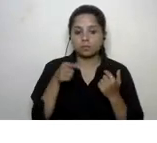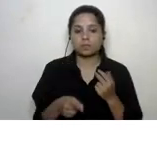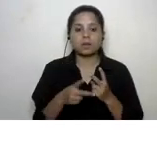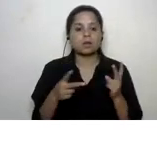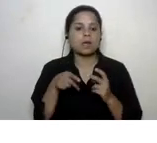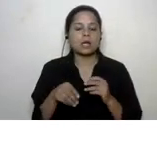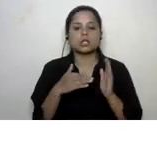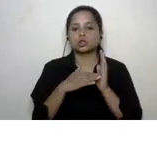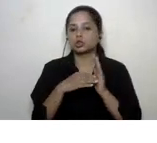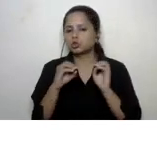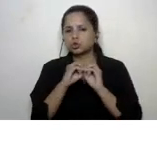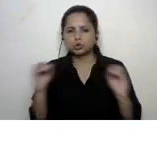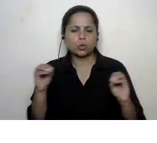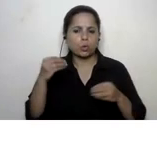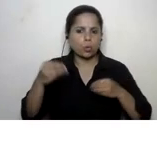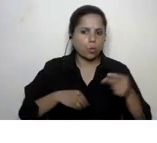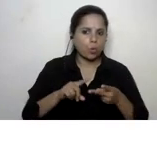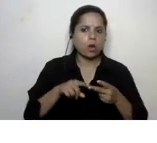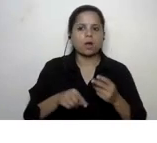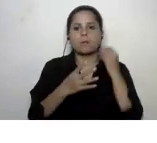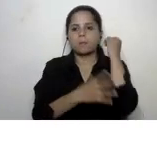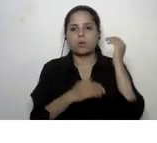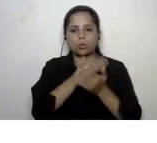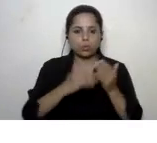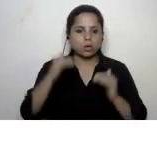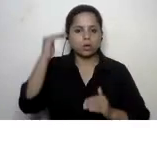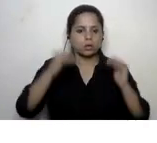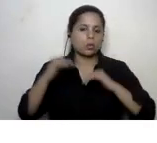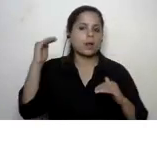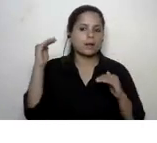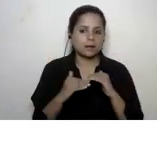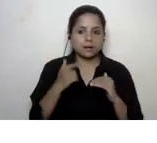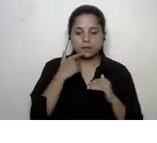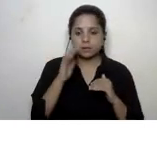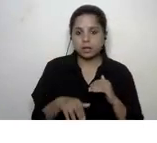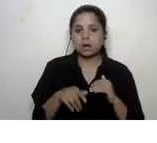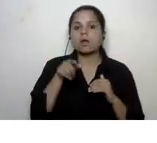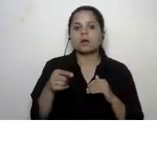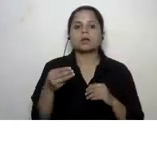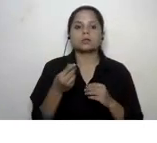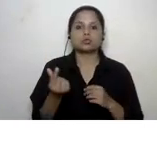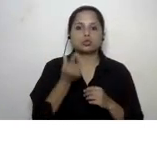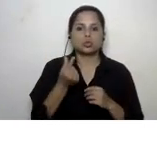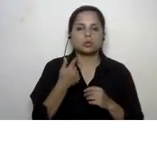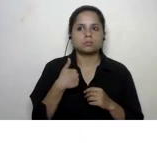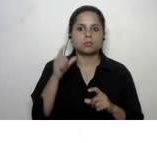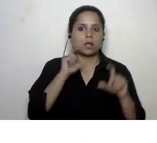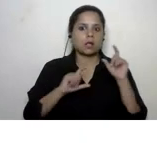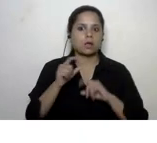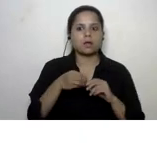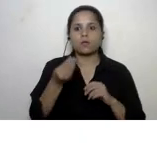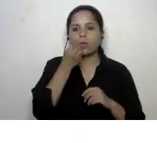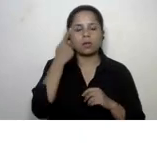no poverty reduced inequalities and also responsible consumption because think about food being